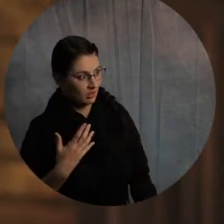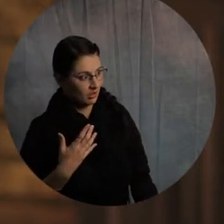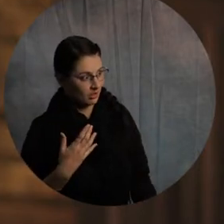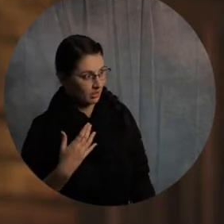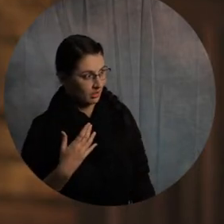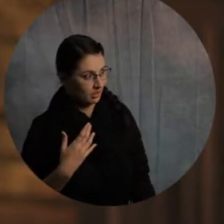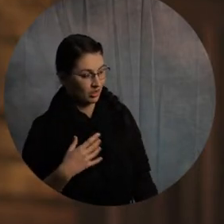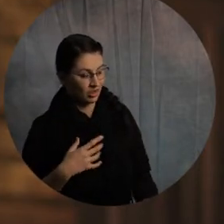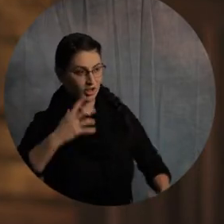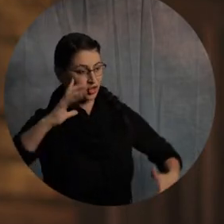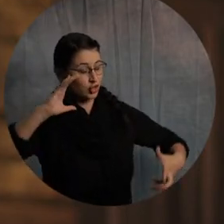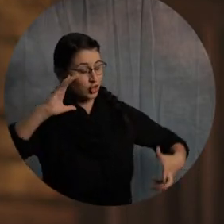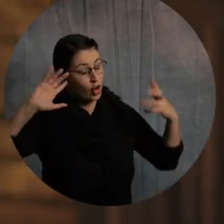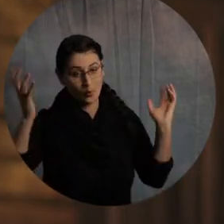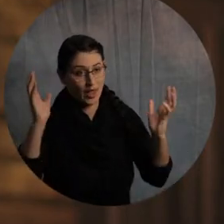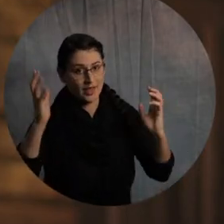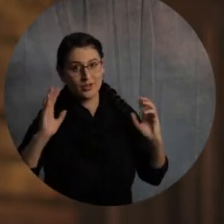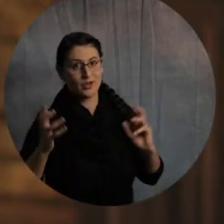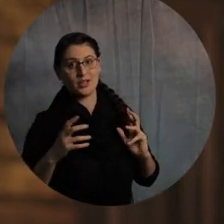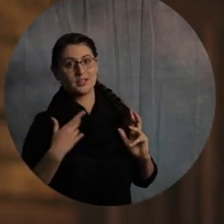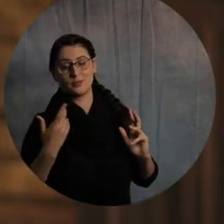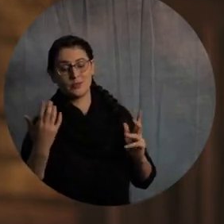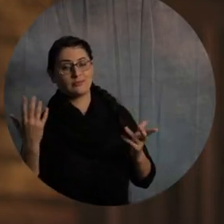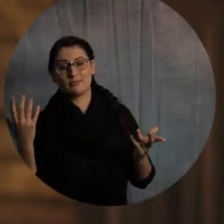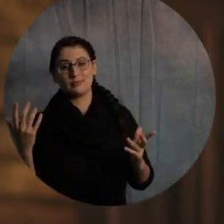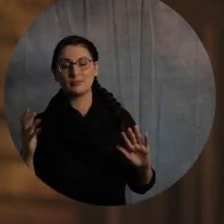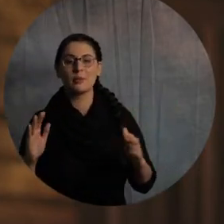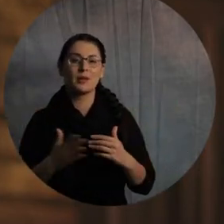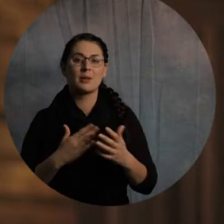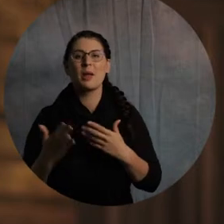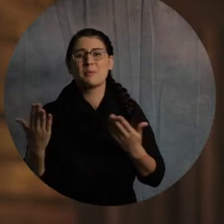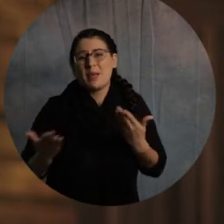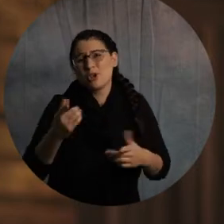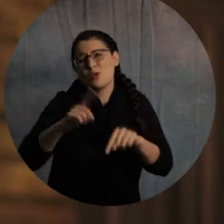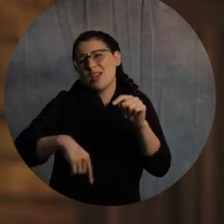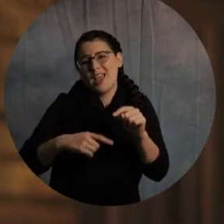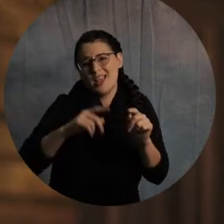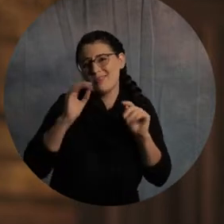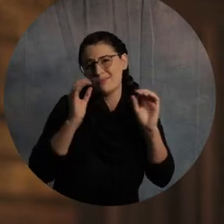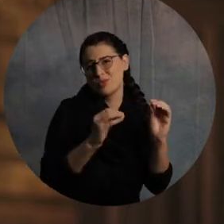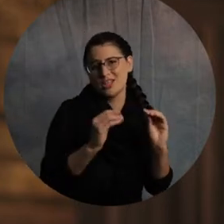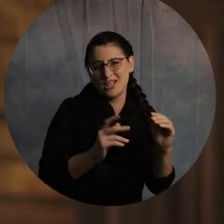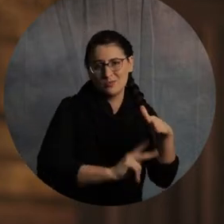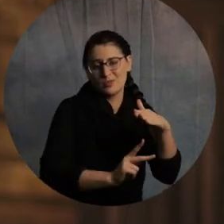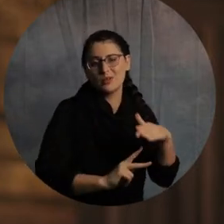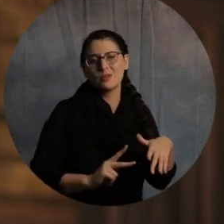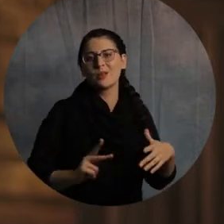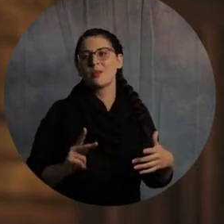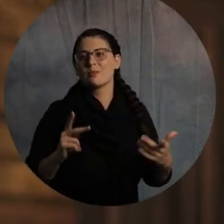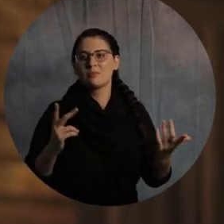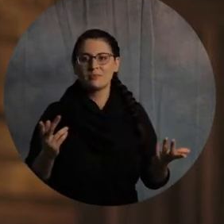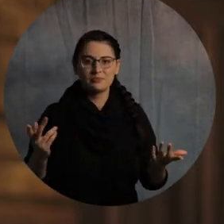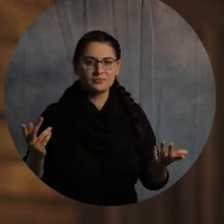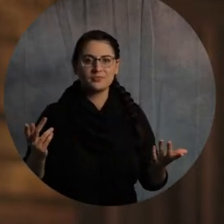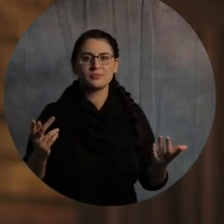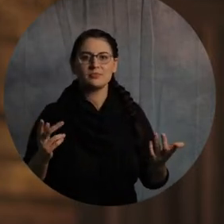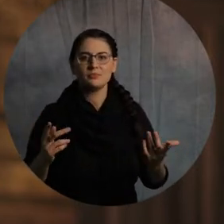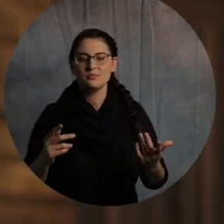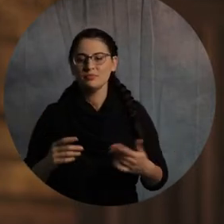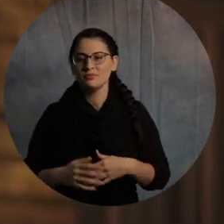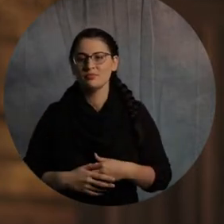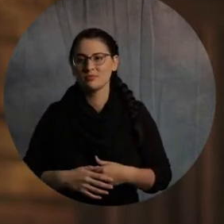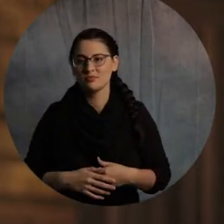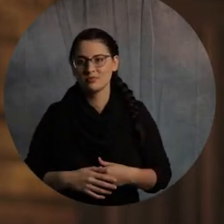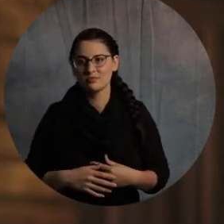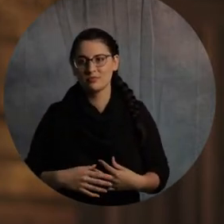I was like, I'm so crazy. All right, so, but you ain't got to be able to teach a preschooler. You can just hang out with a, the cool thing about preschoolers is, man, anybody can play with a preschooler.